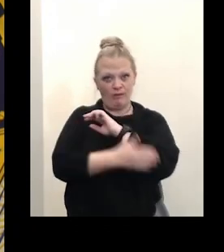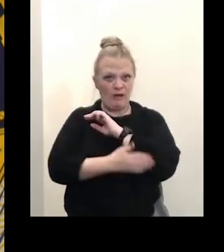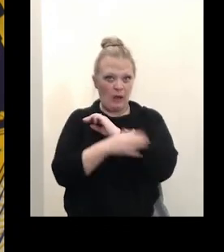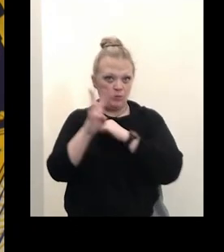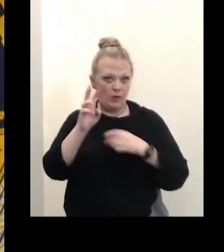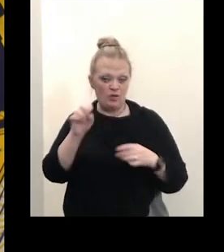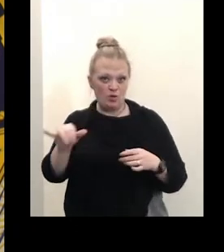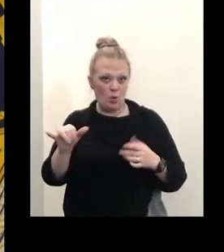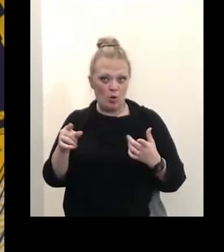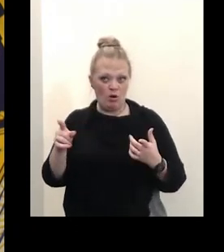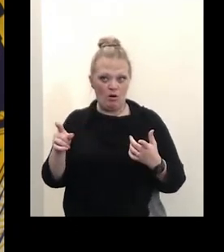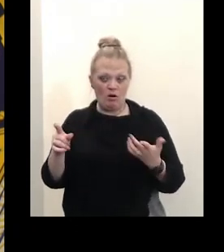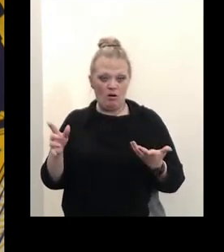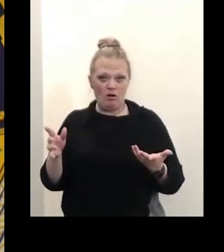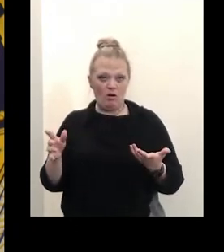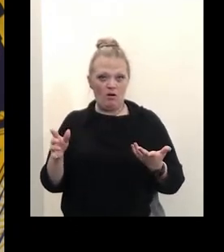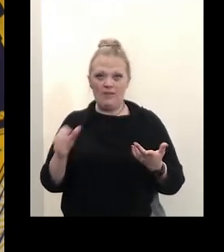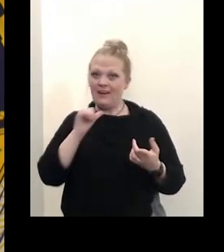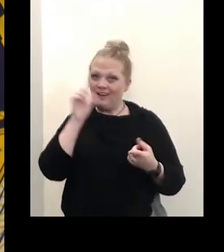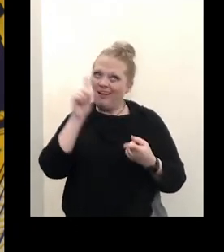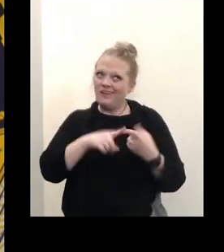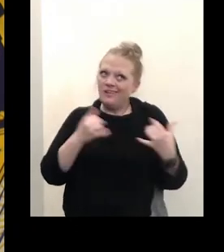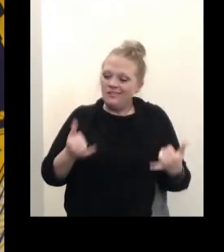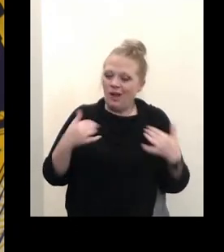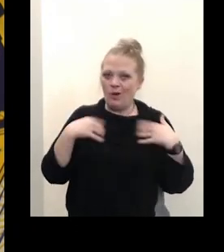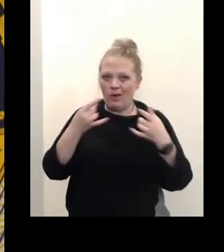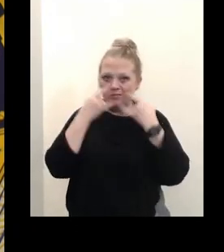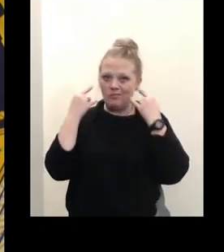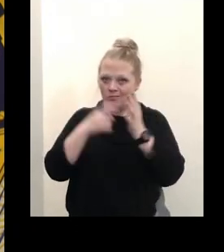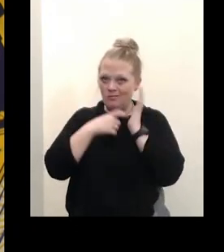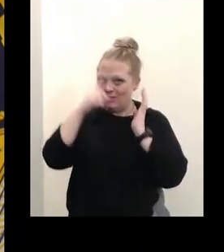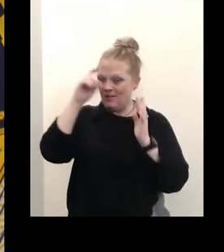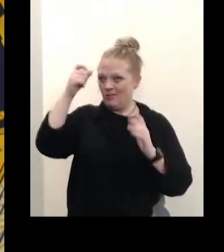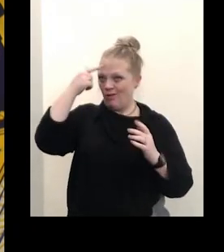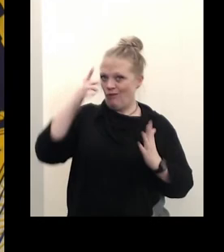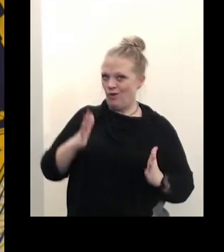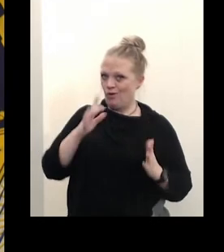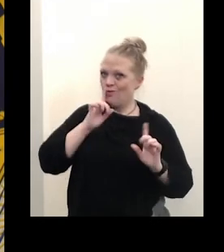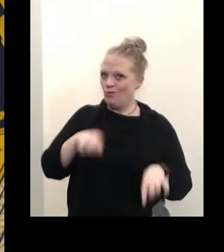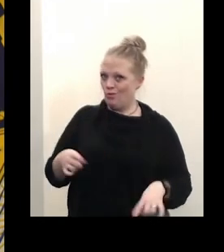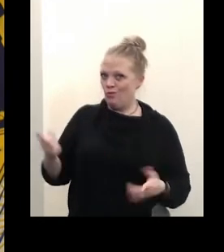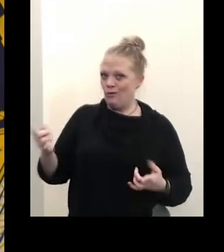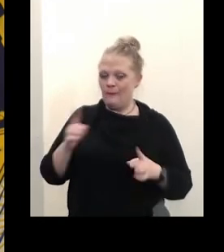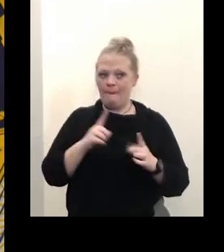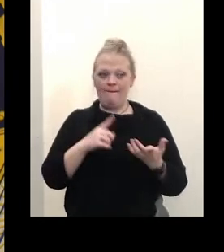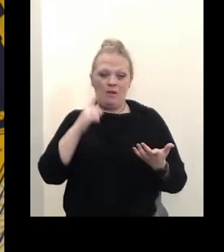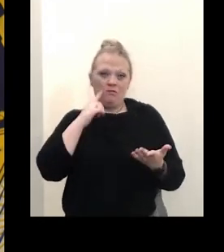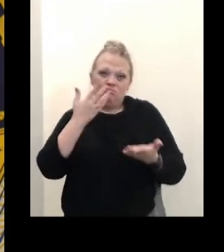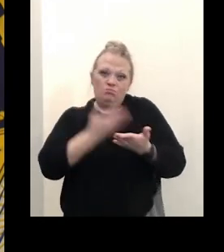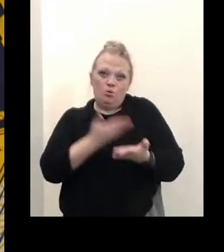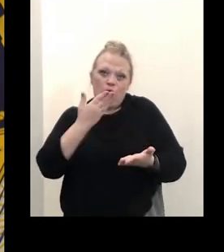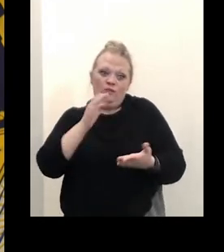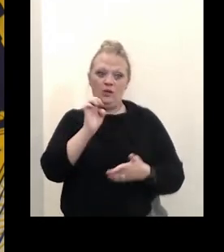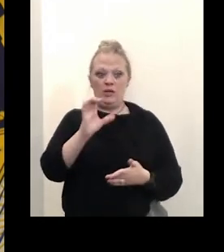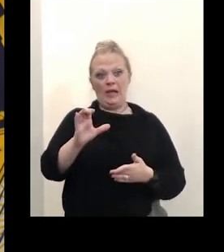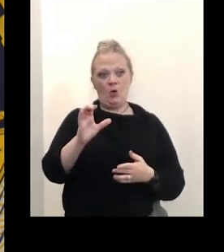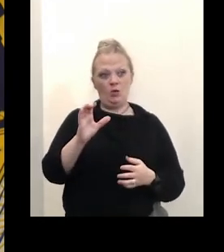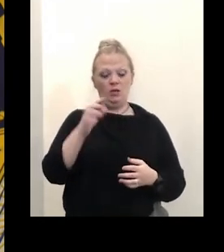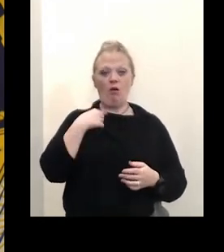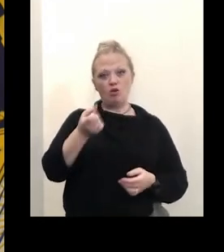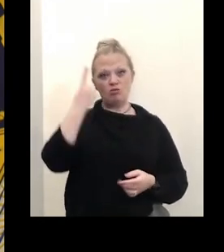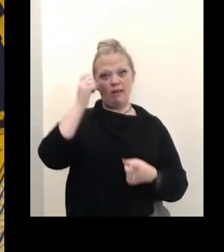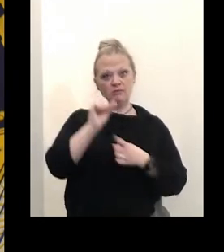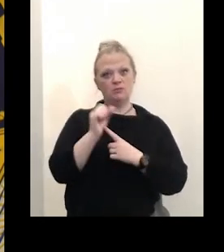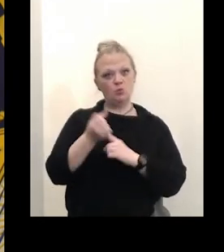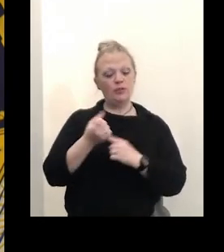not until recently had a mask mandate in place because of the governor's order i think that goes to show that people in erie county are understanding the situation